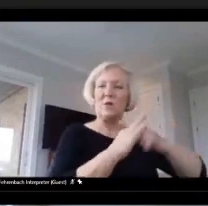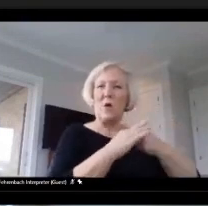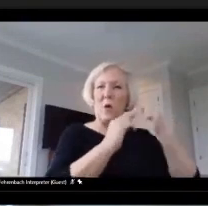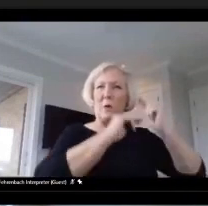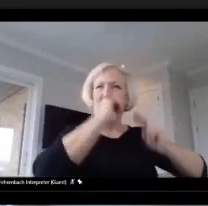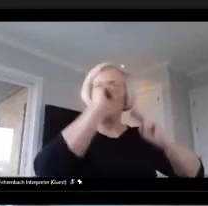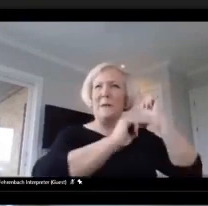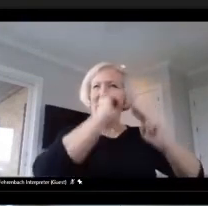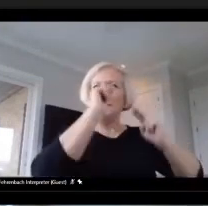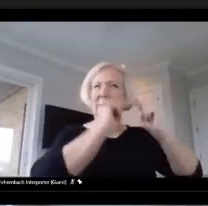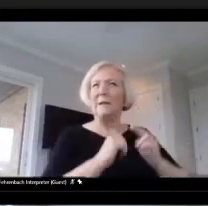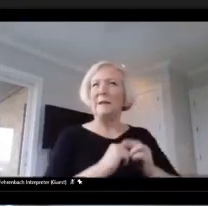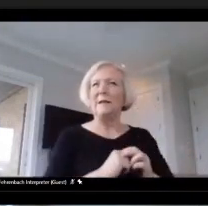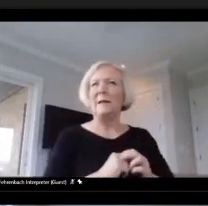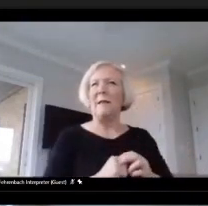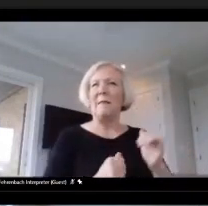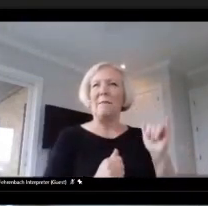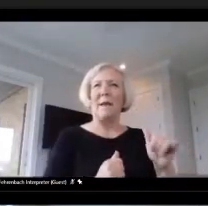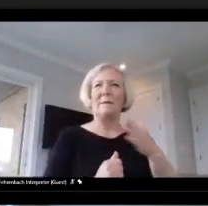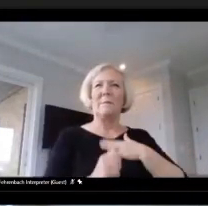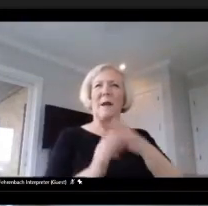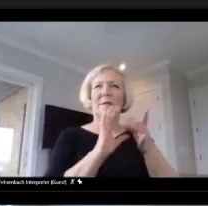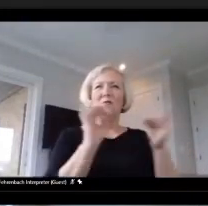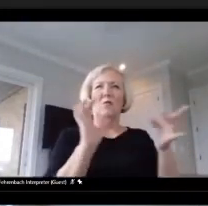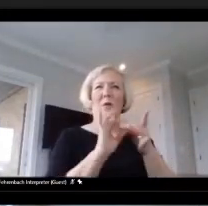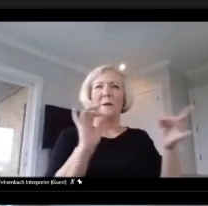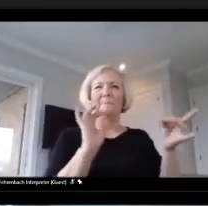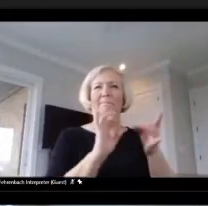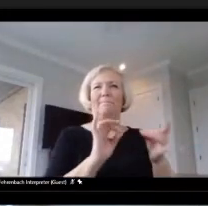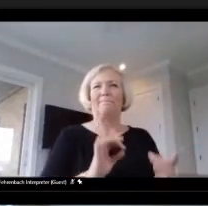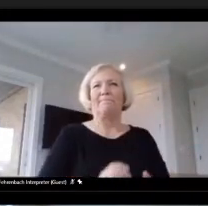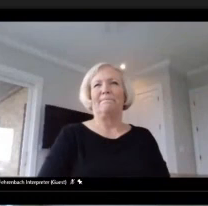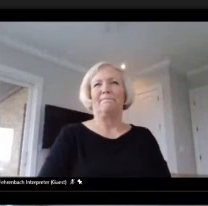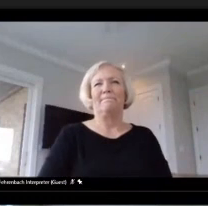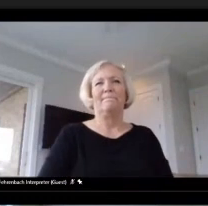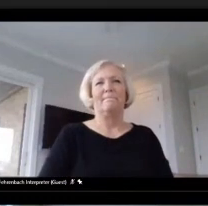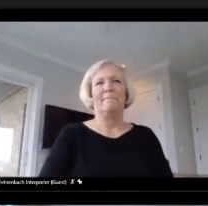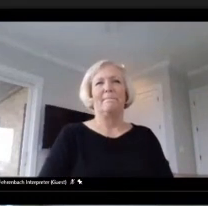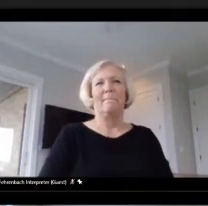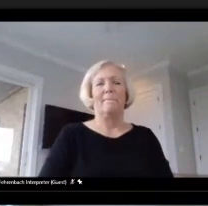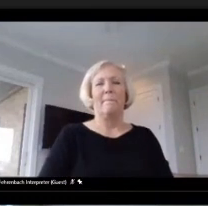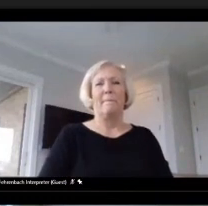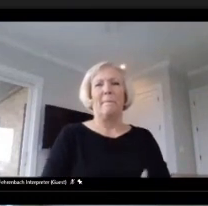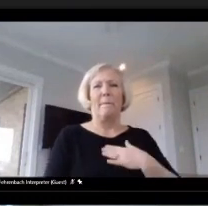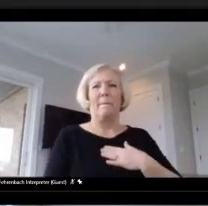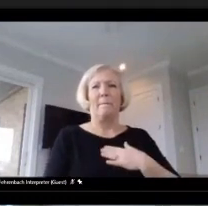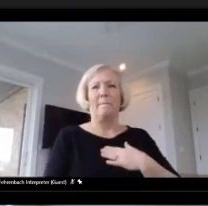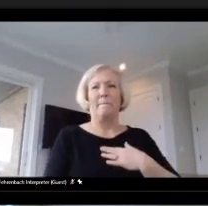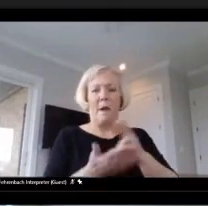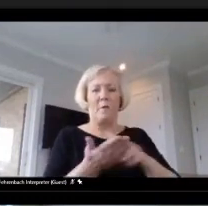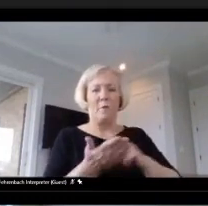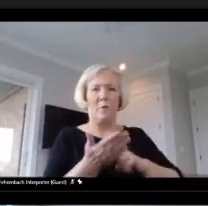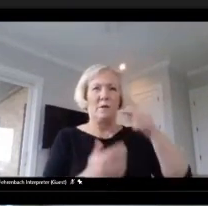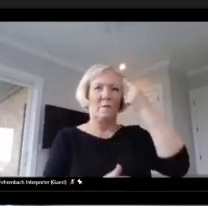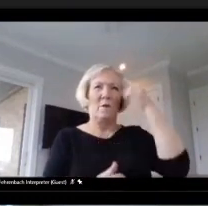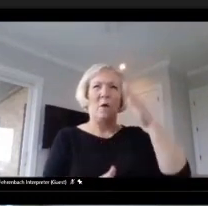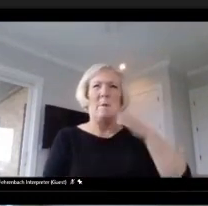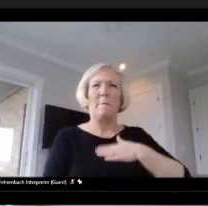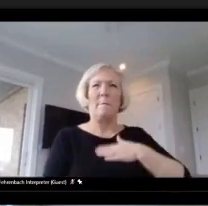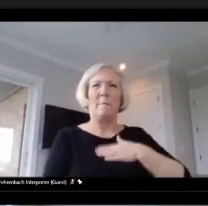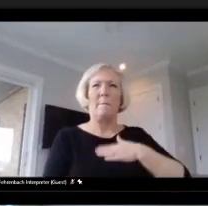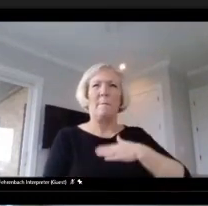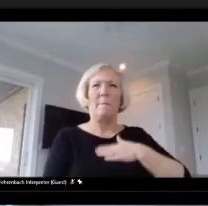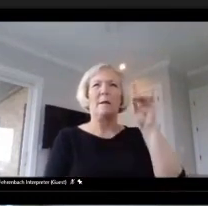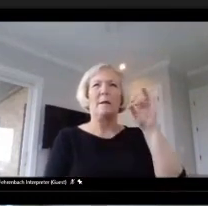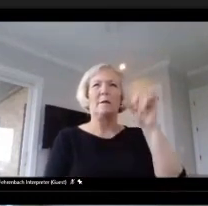So that's mine. Thank you. My research for my dissertation was on the self